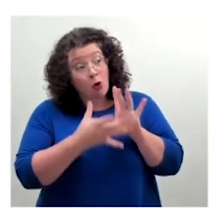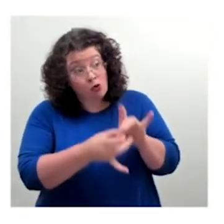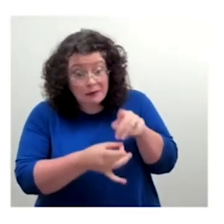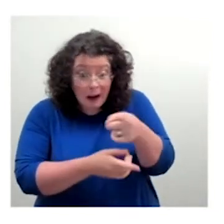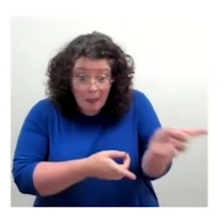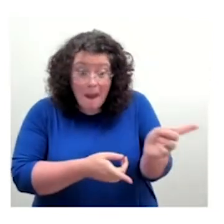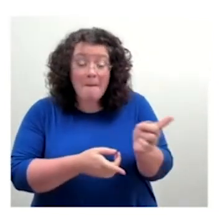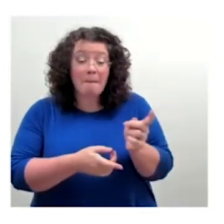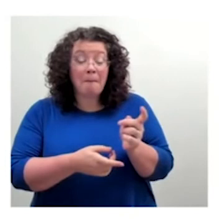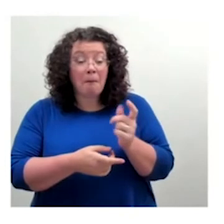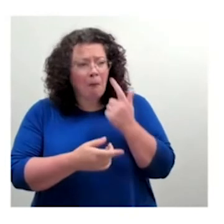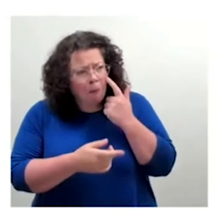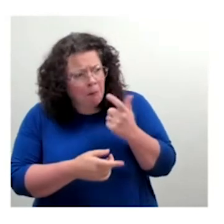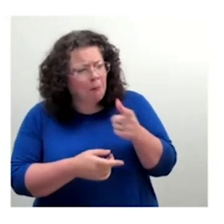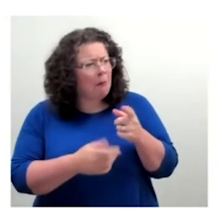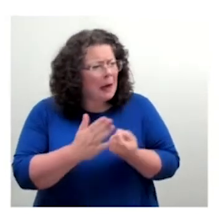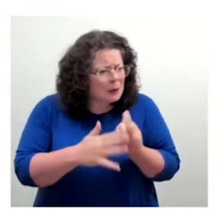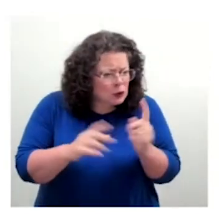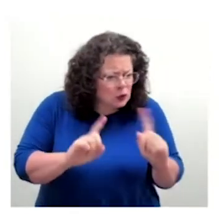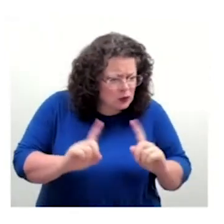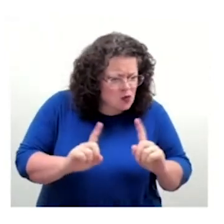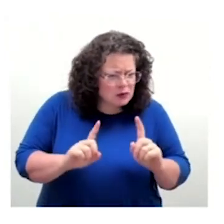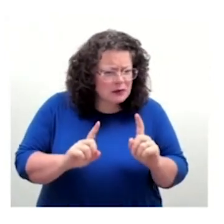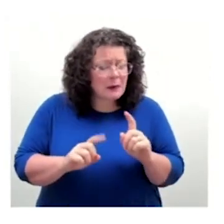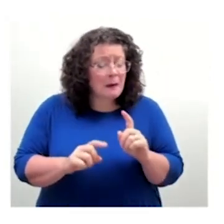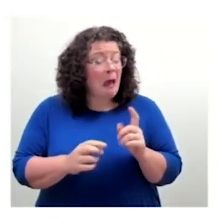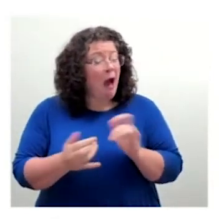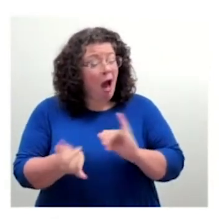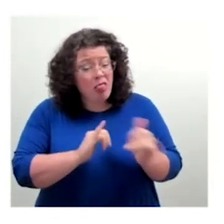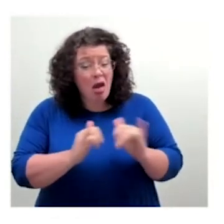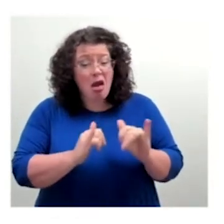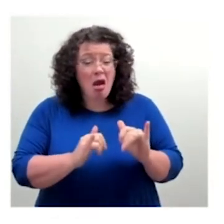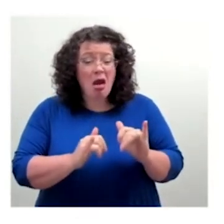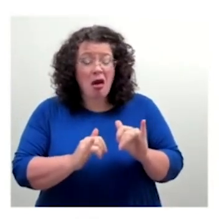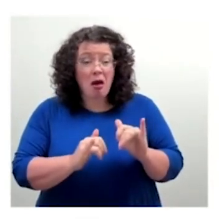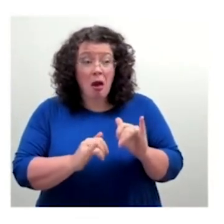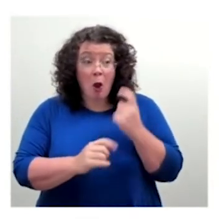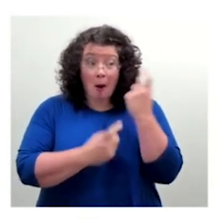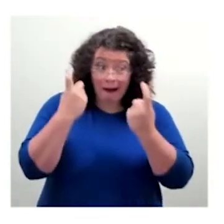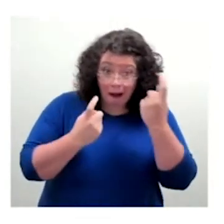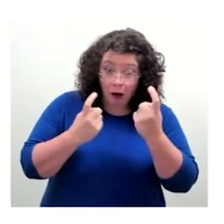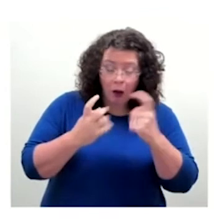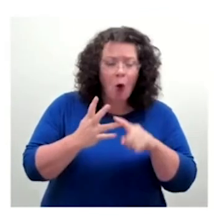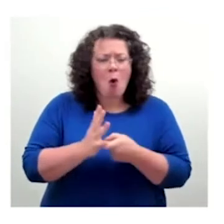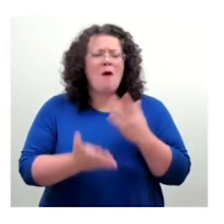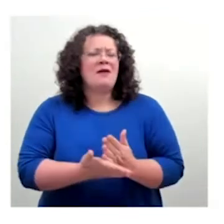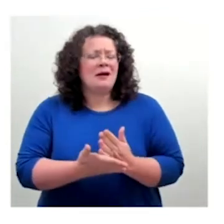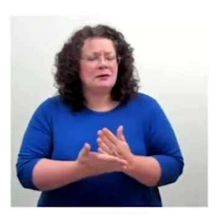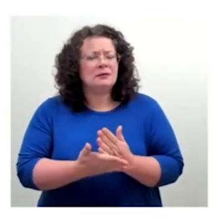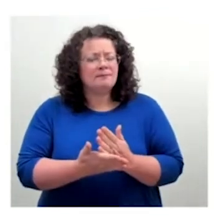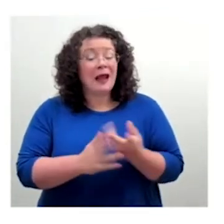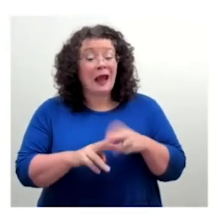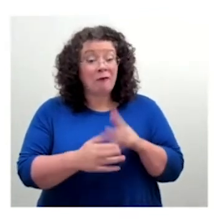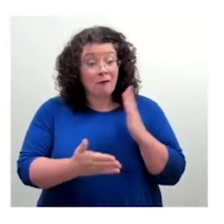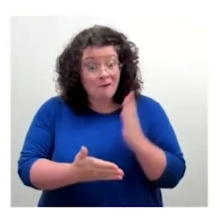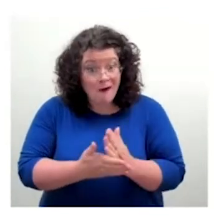actual thing, we then investigate much further because we want to know the nature of it and that kind of impact. And is it one